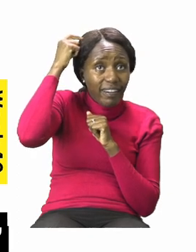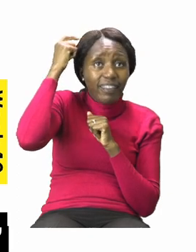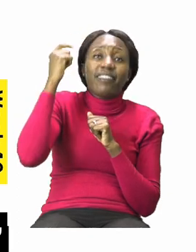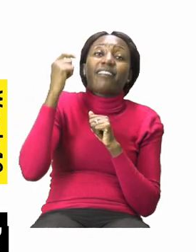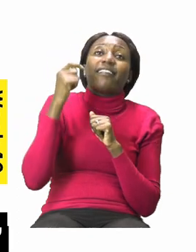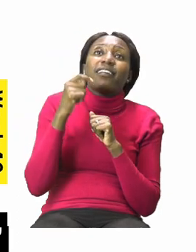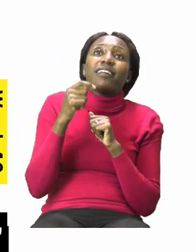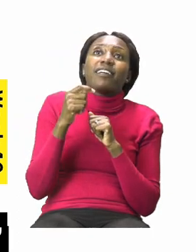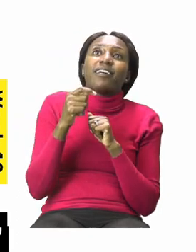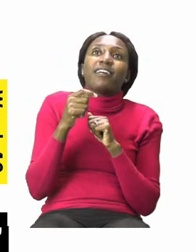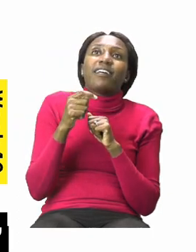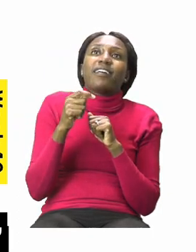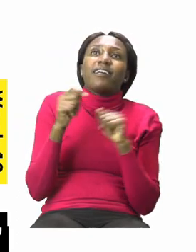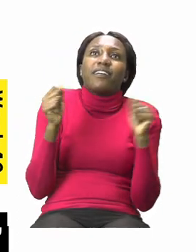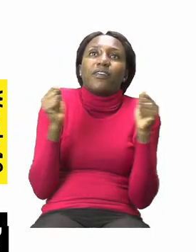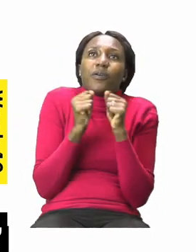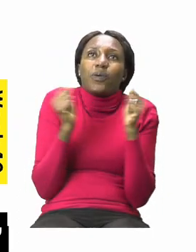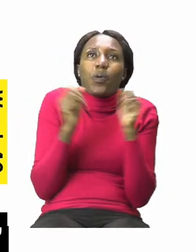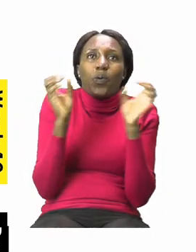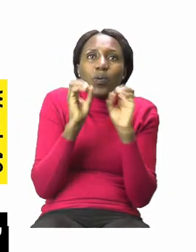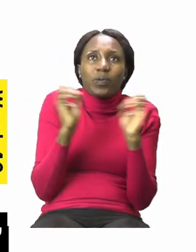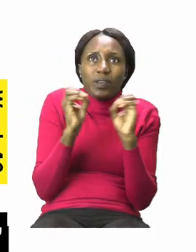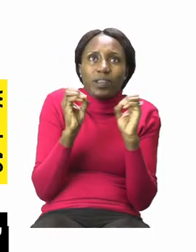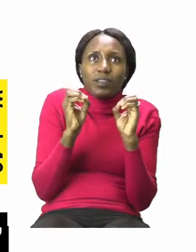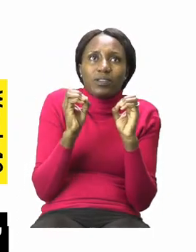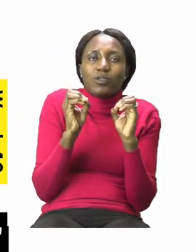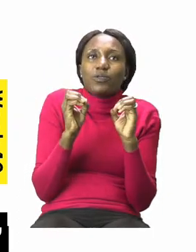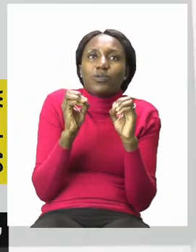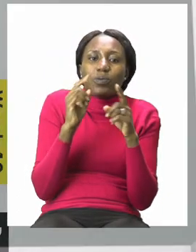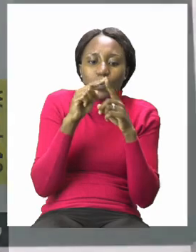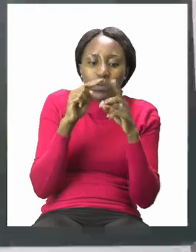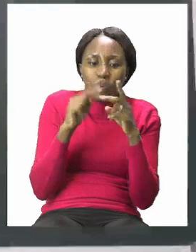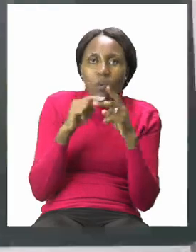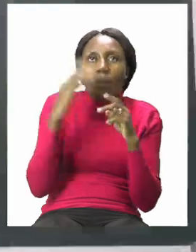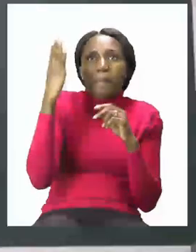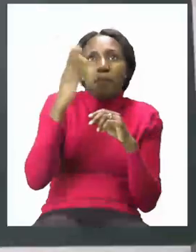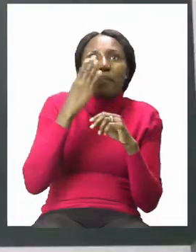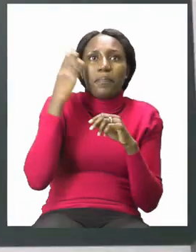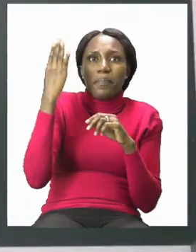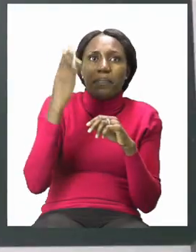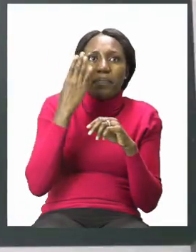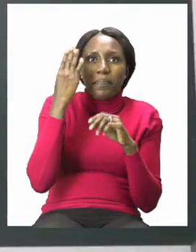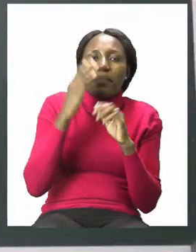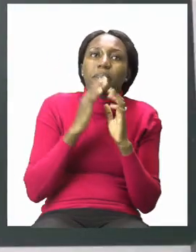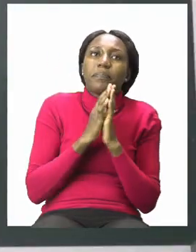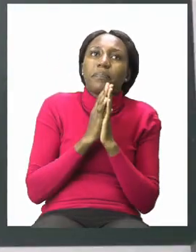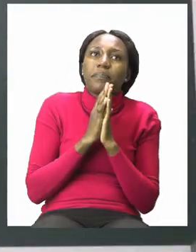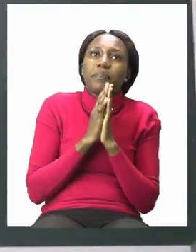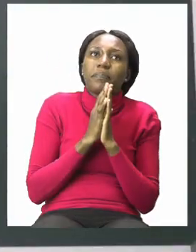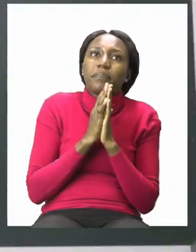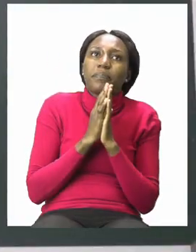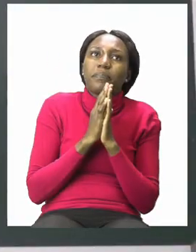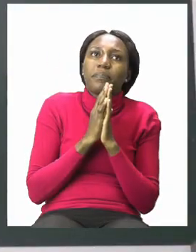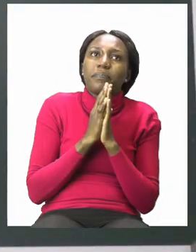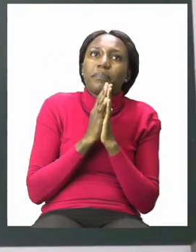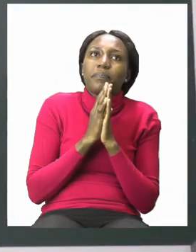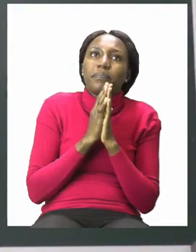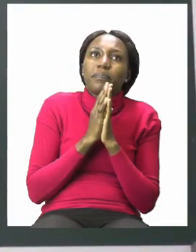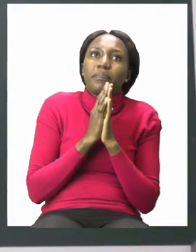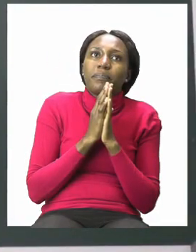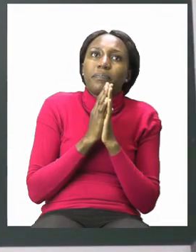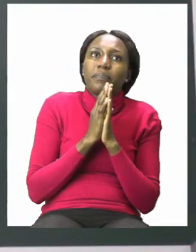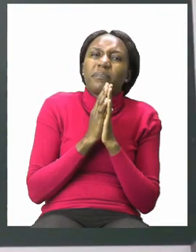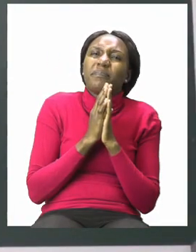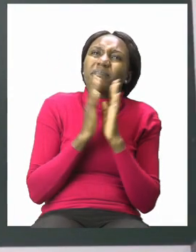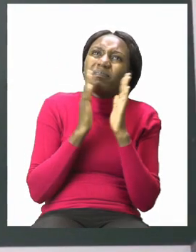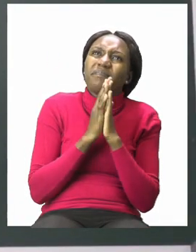sweater with the colour blue. Now take your time when you're colouring because we don't want you